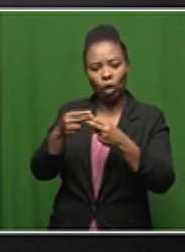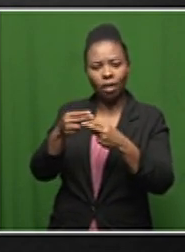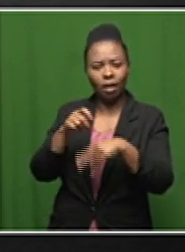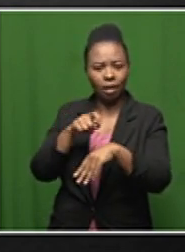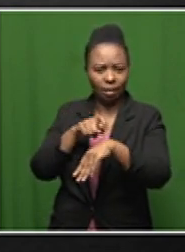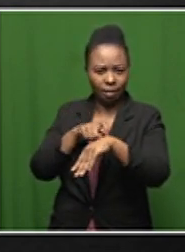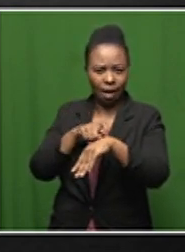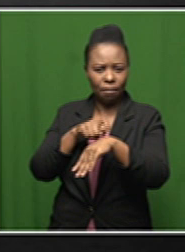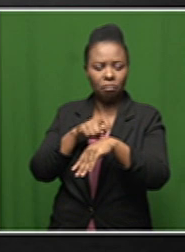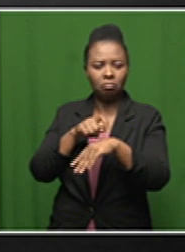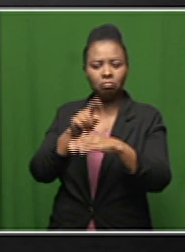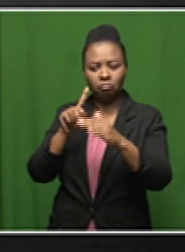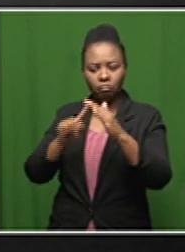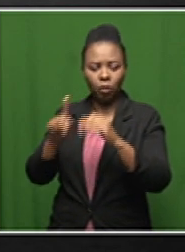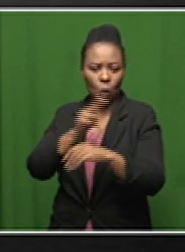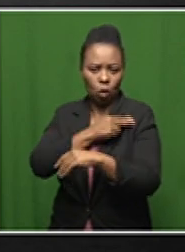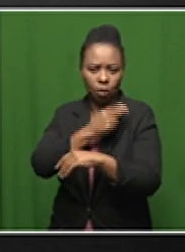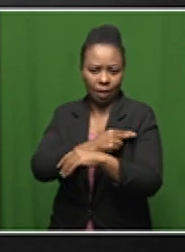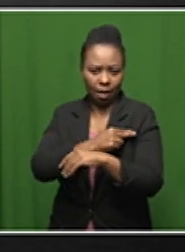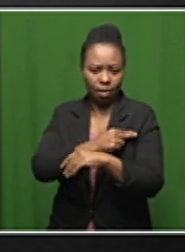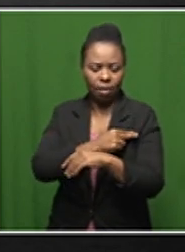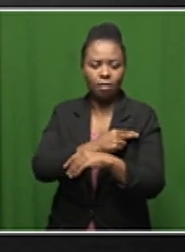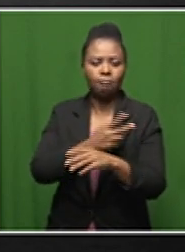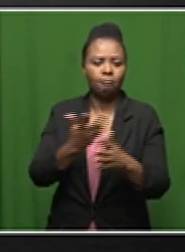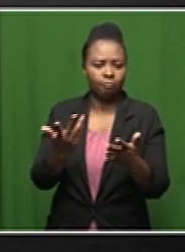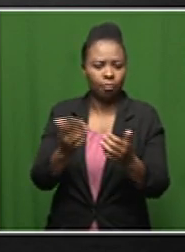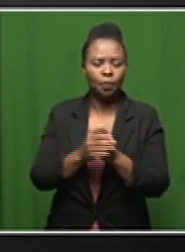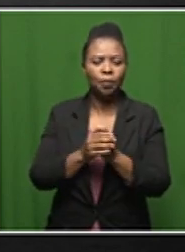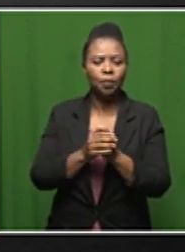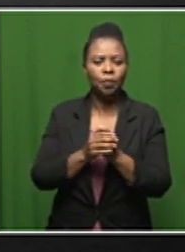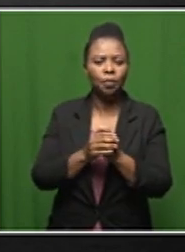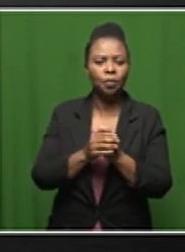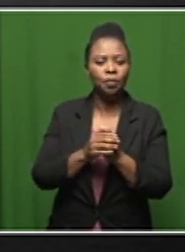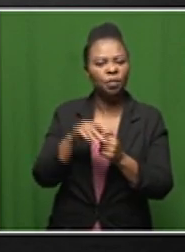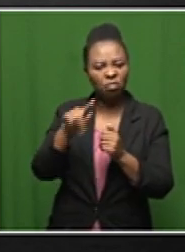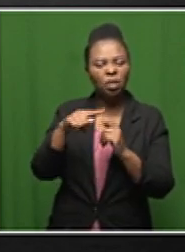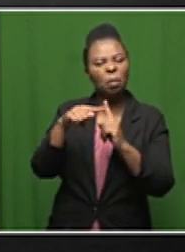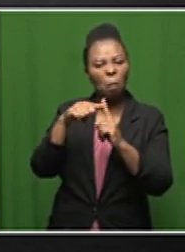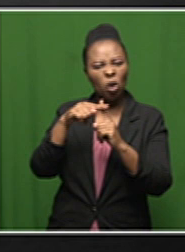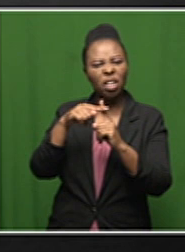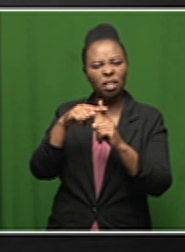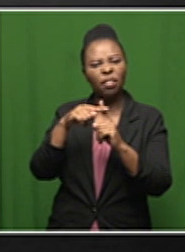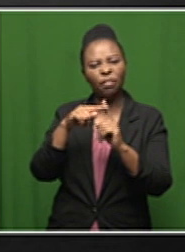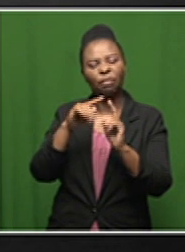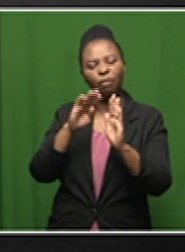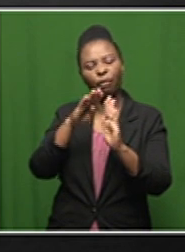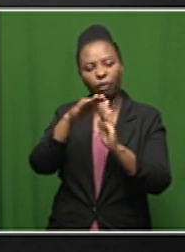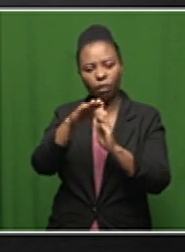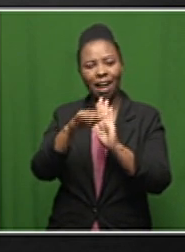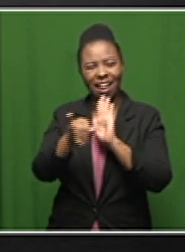of of hospitalization but um this this was a positive trend that was identified